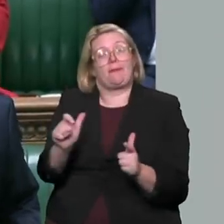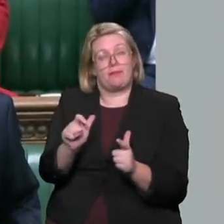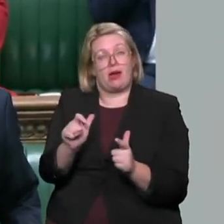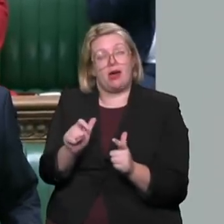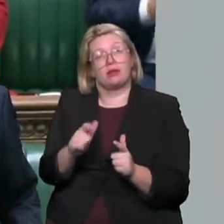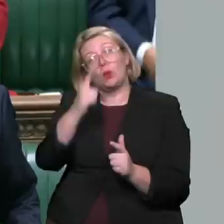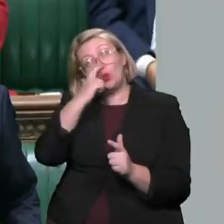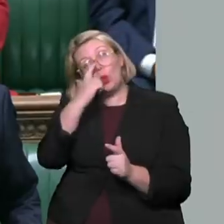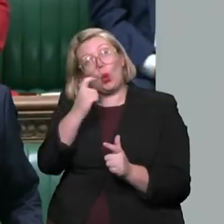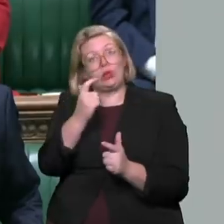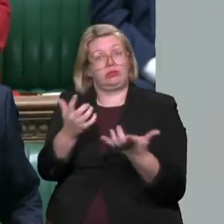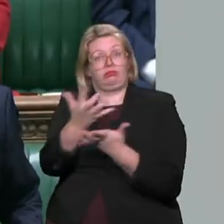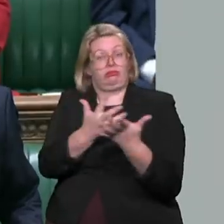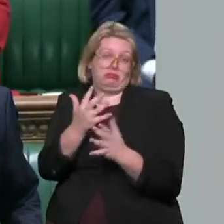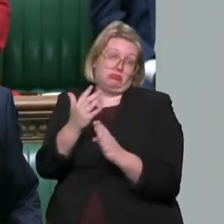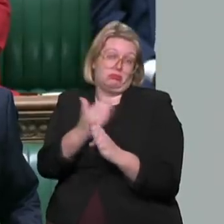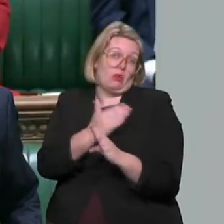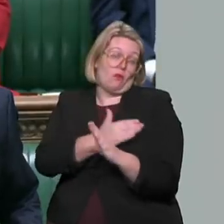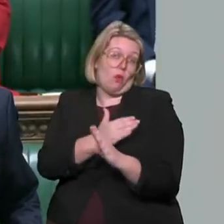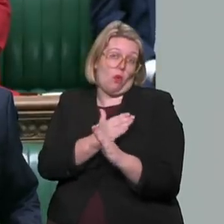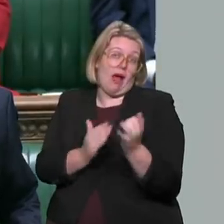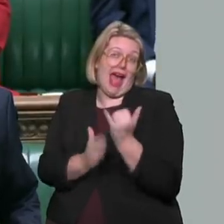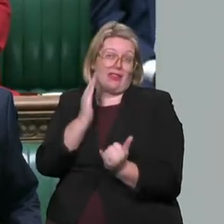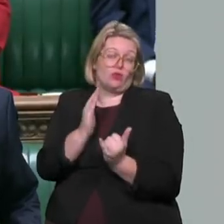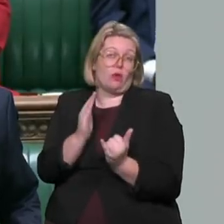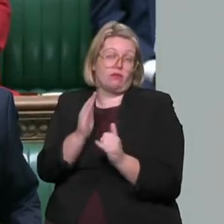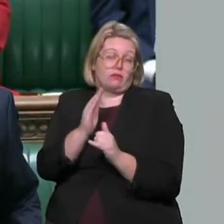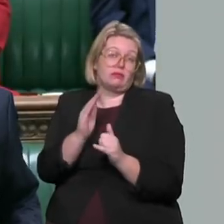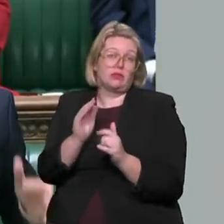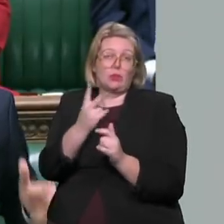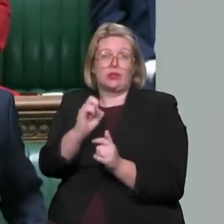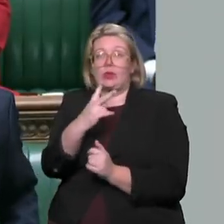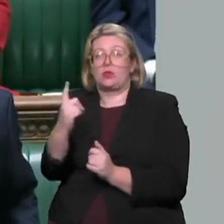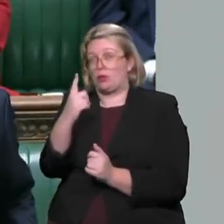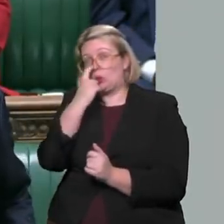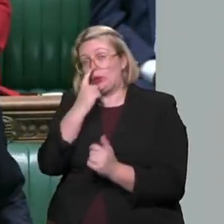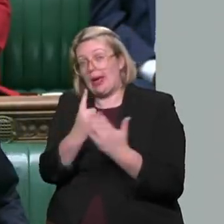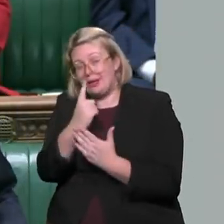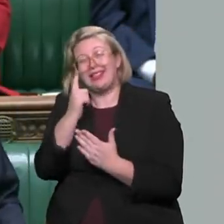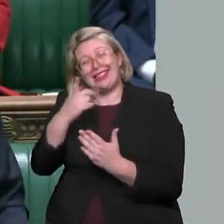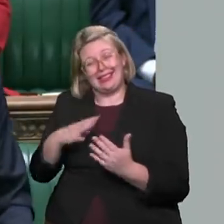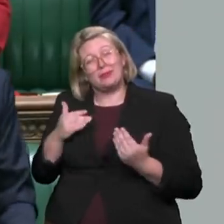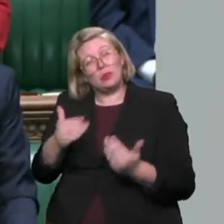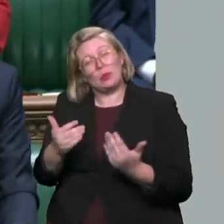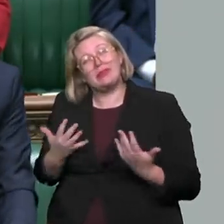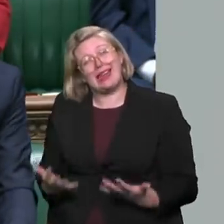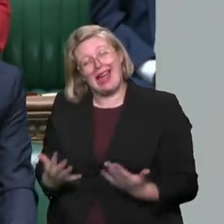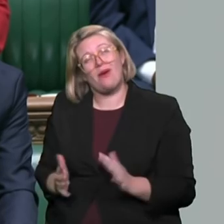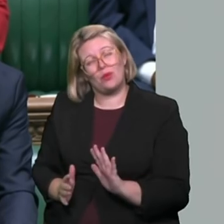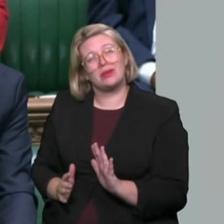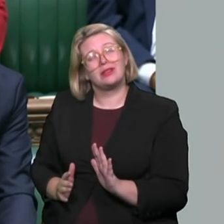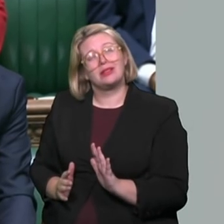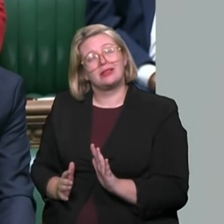reading could, I think, be before the end of this calendar year. But we do need to get on with this. Telegram